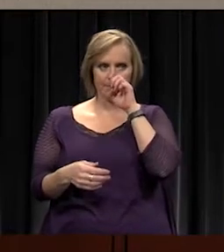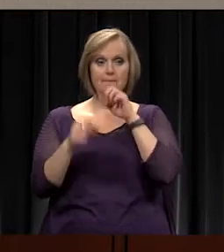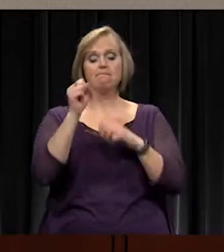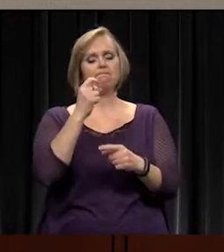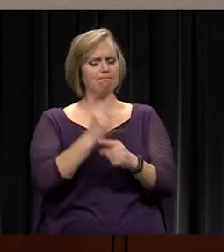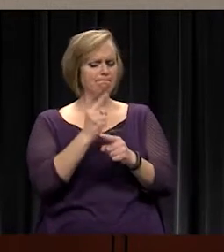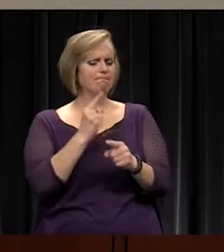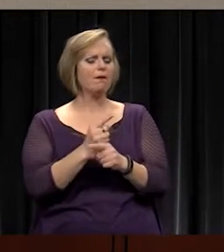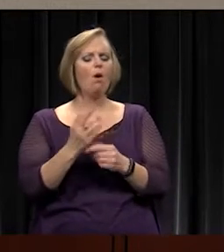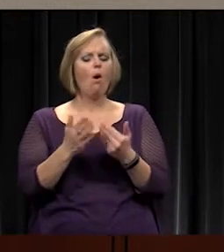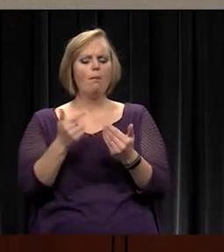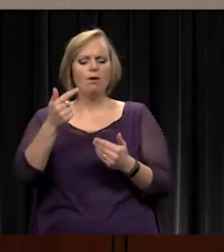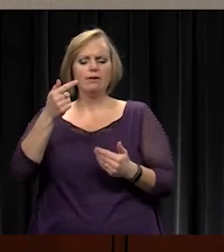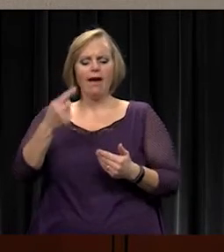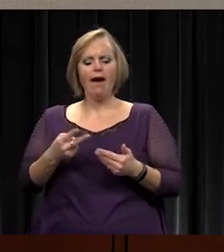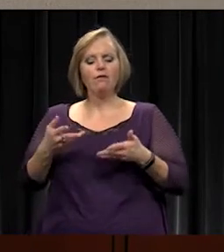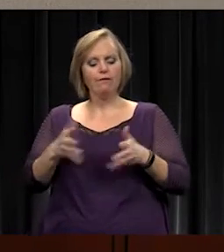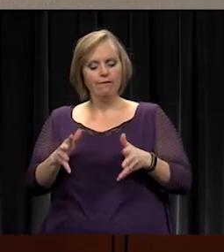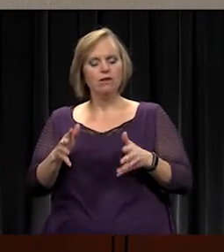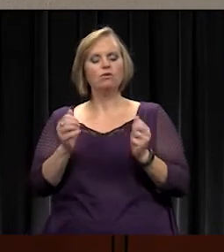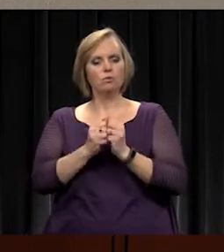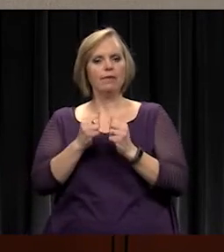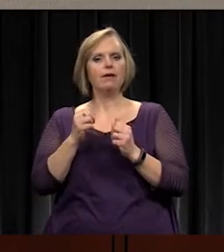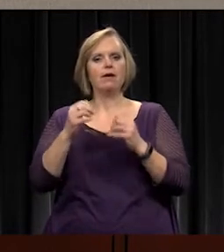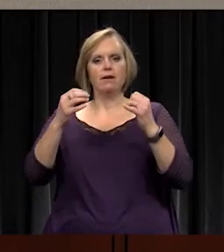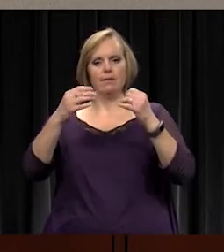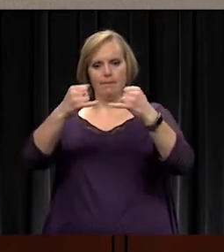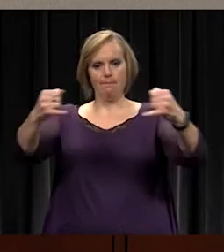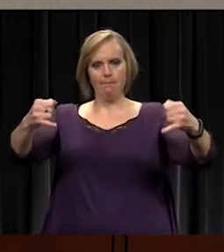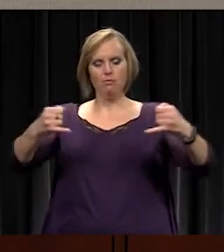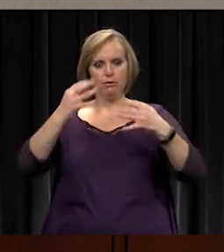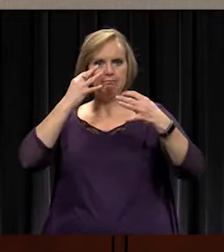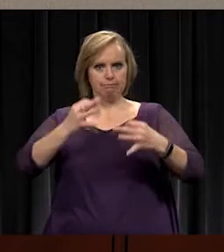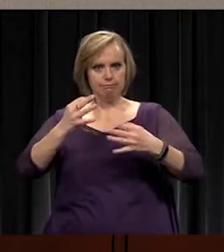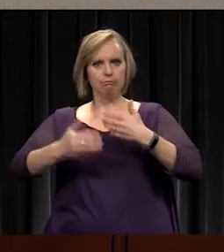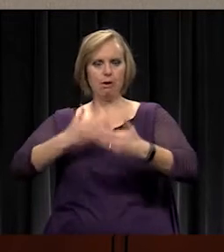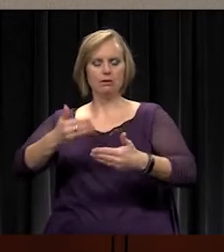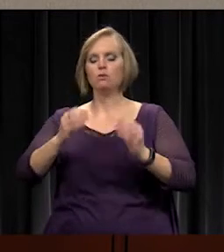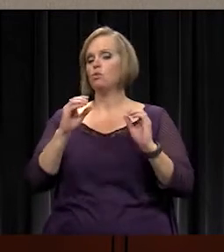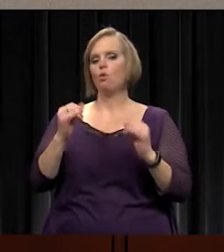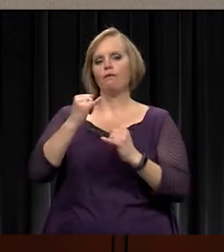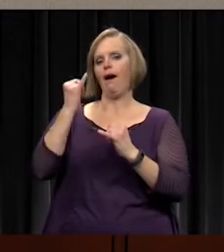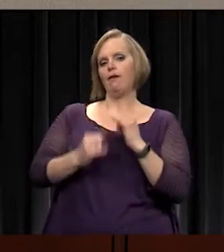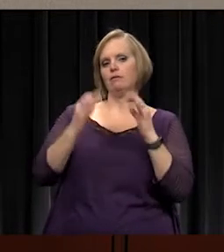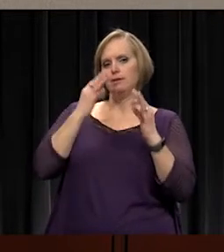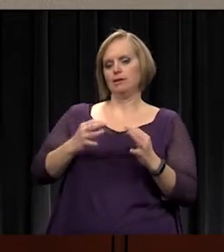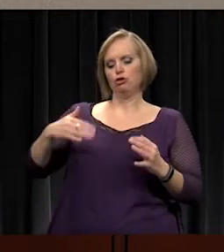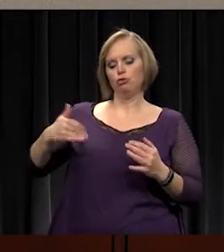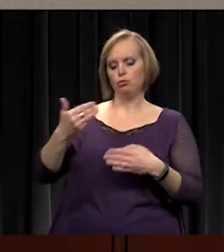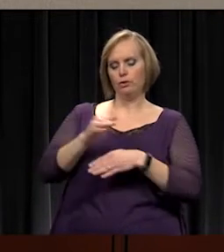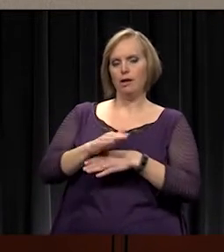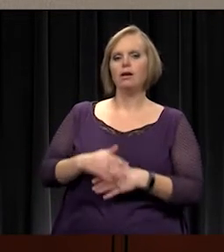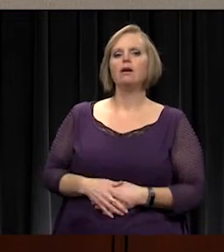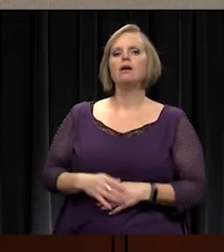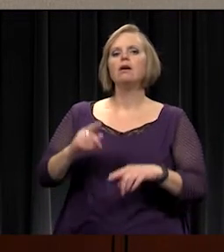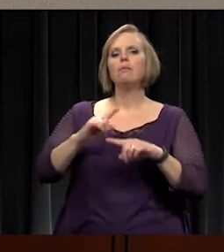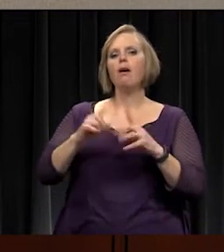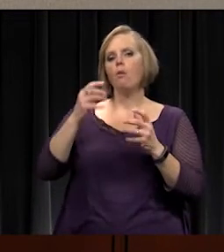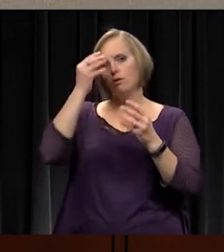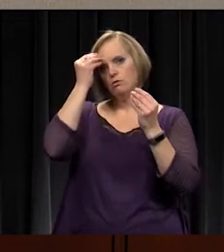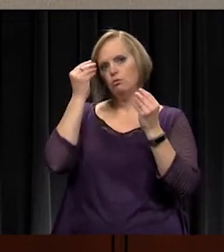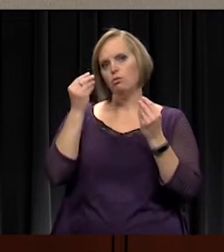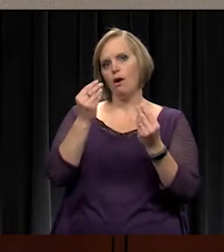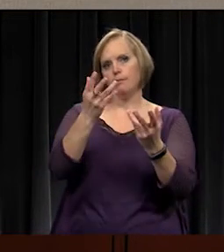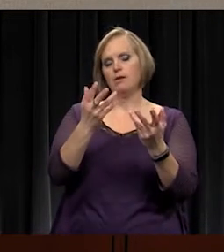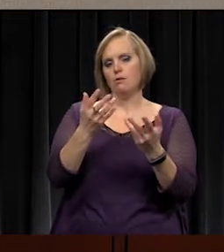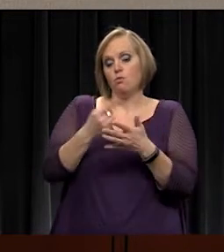the boundary determination process. So we have no final decisions for you tonight, but I wanted to take this opportunity to update you on what we've done in the month